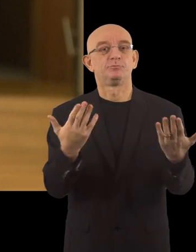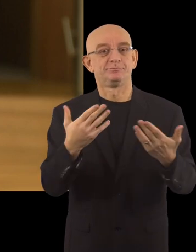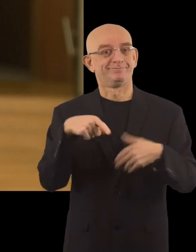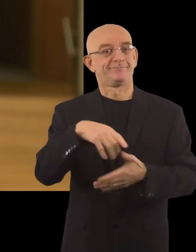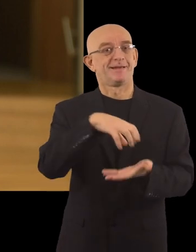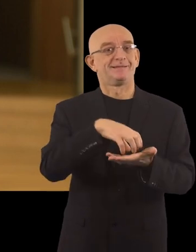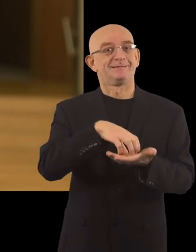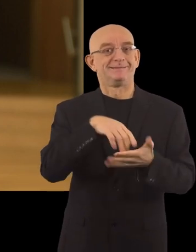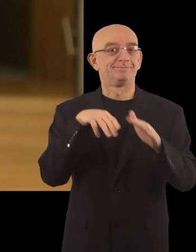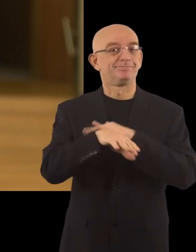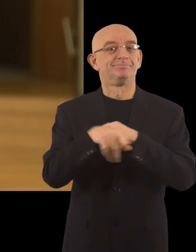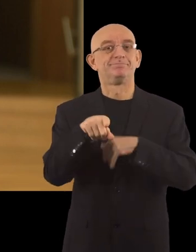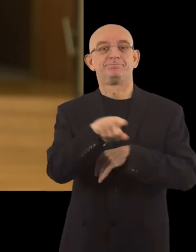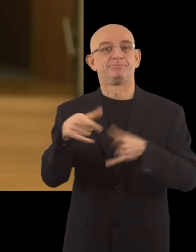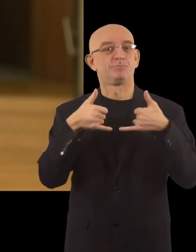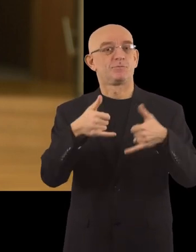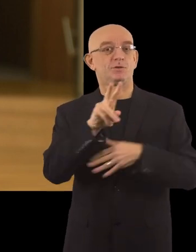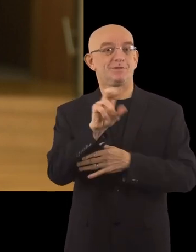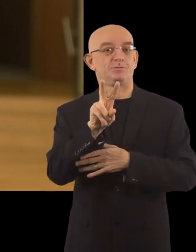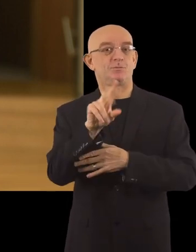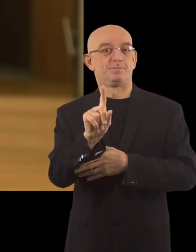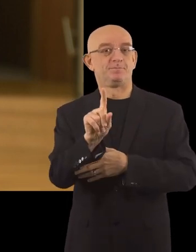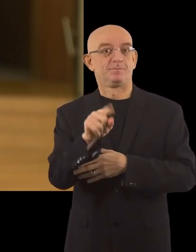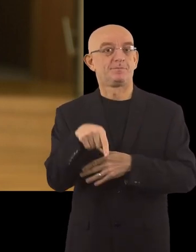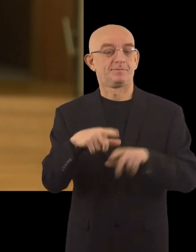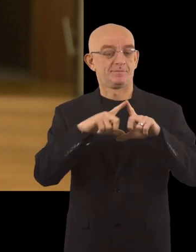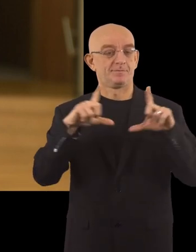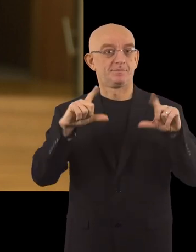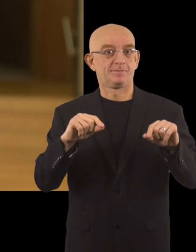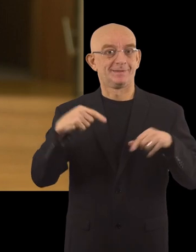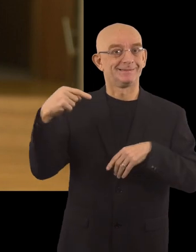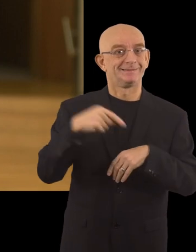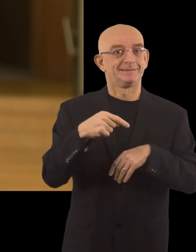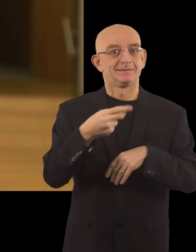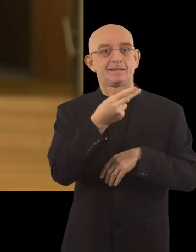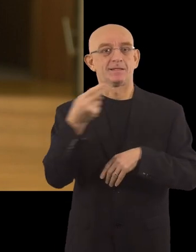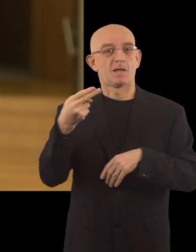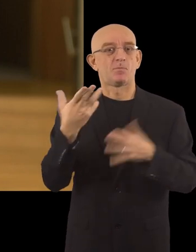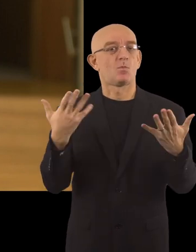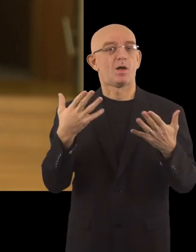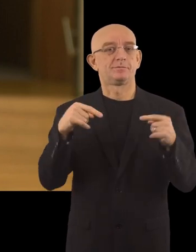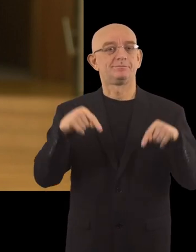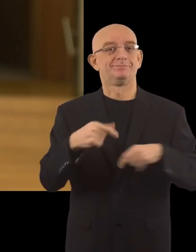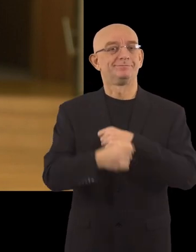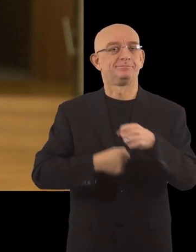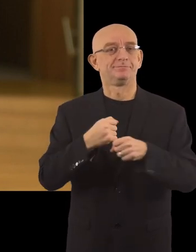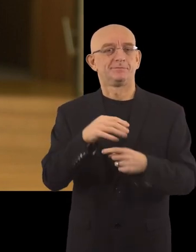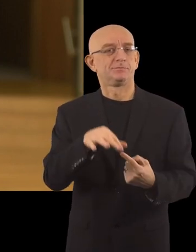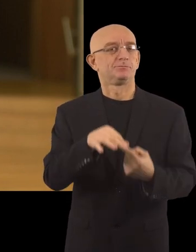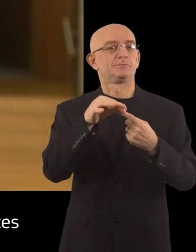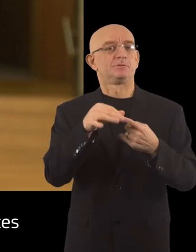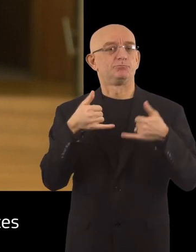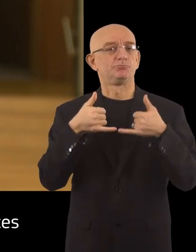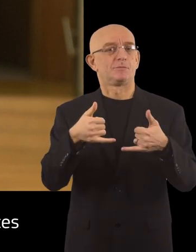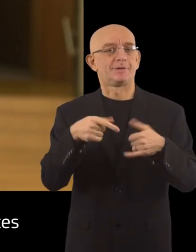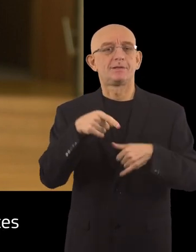of the Access City Award 2021. I have in this envelope the name of the winner of this year's special prize,